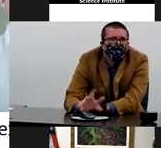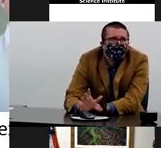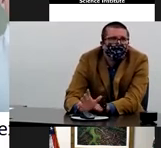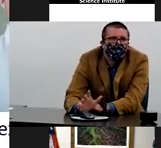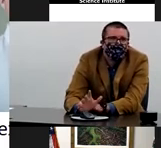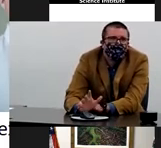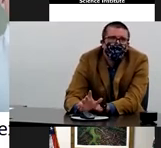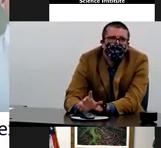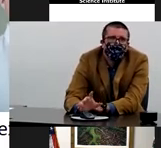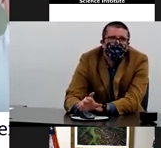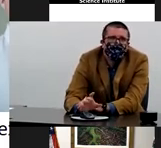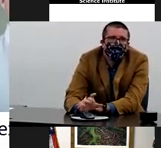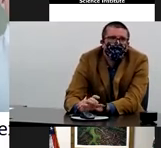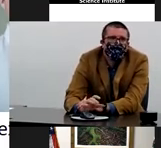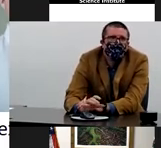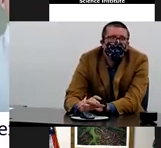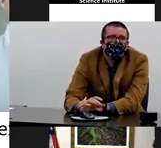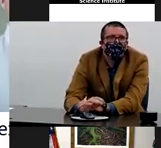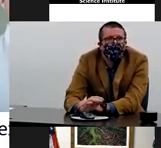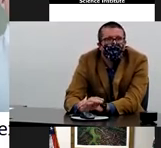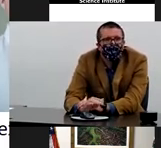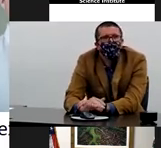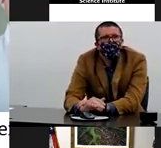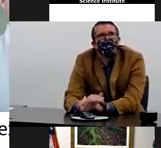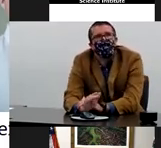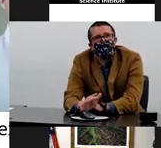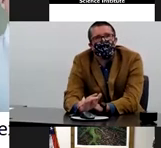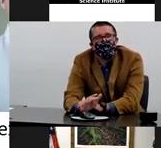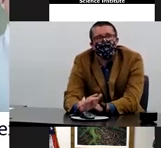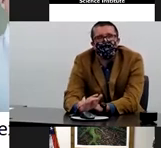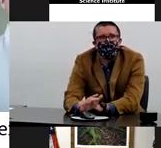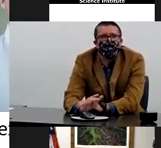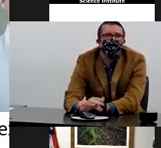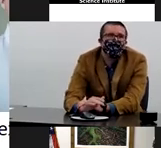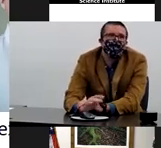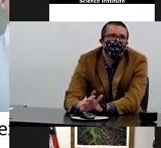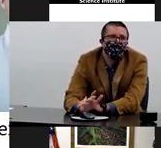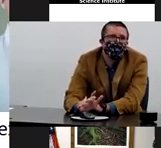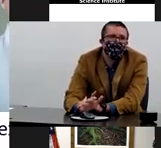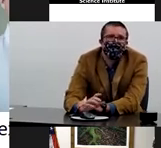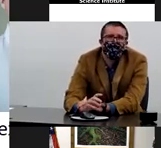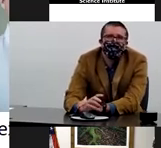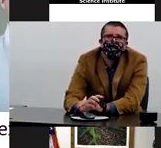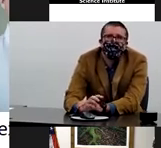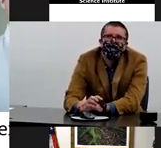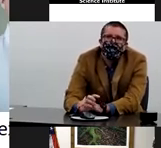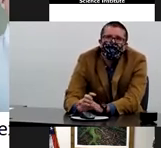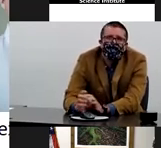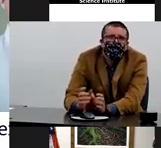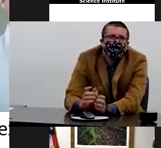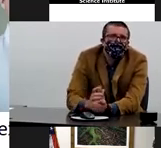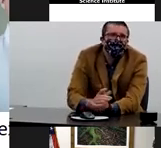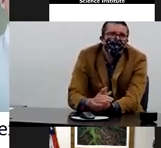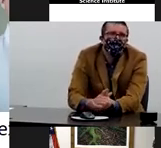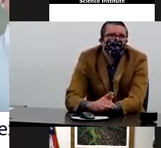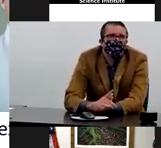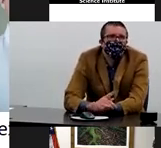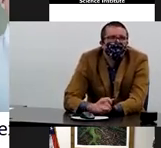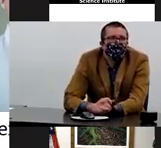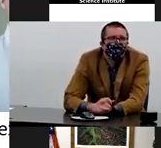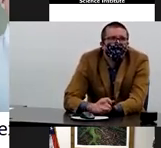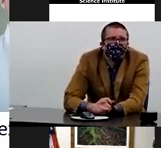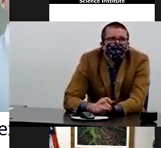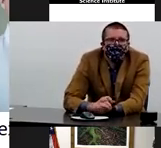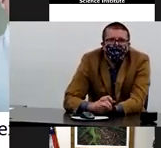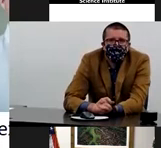point out is all the patients in our data set are mild to severe COVID, and they were hospitalized. Dr. Alex Horskow is a